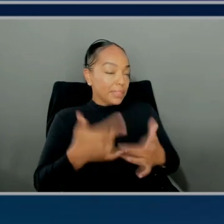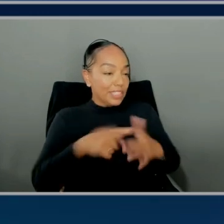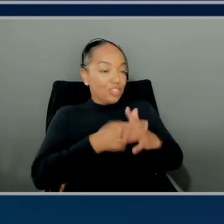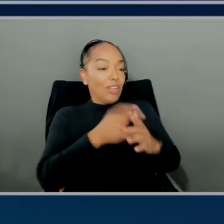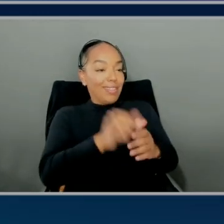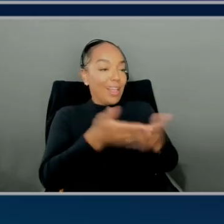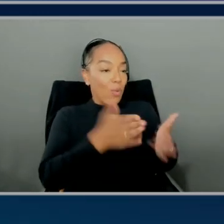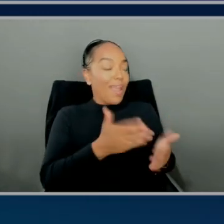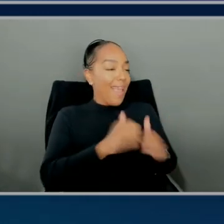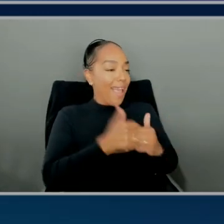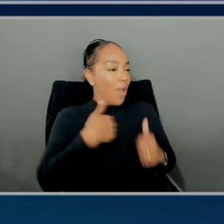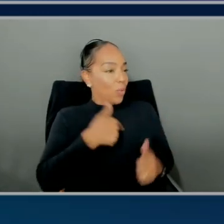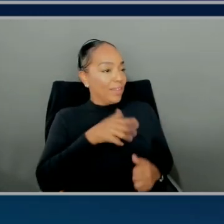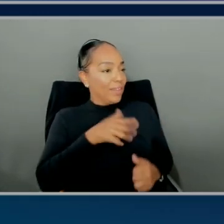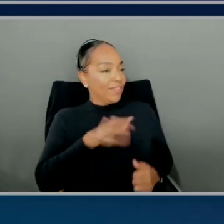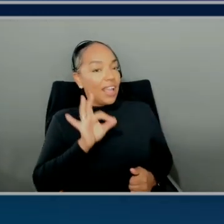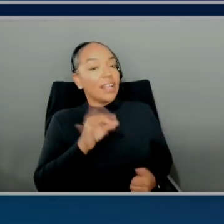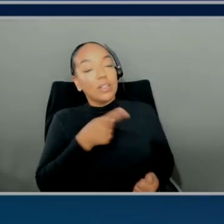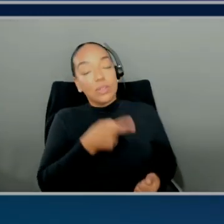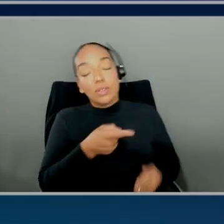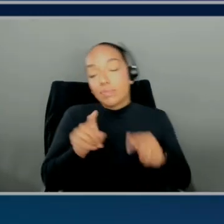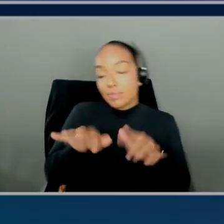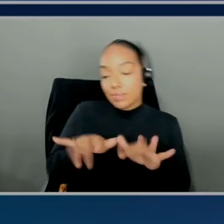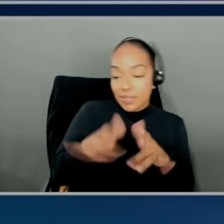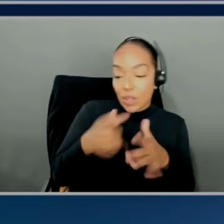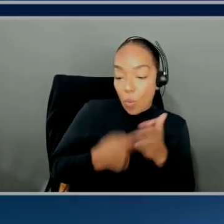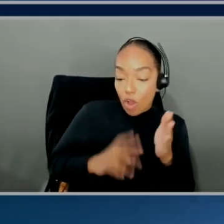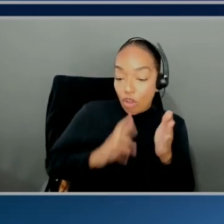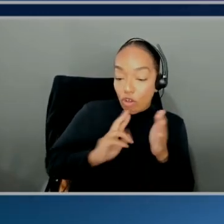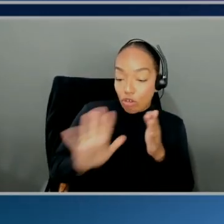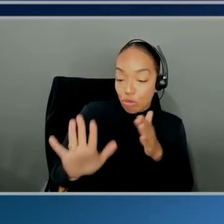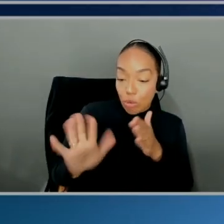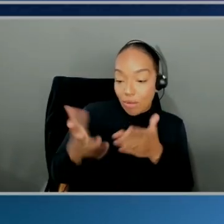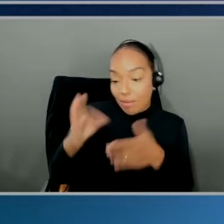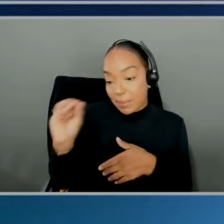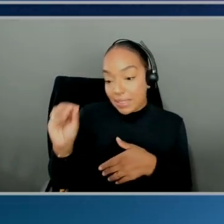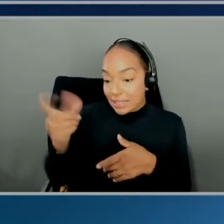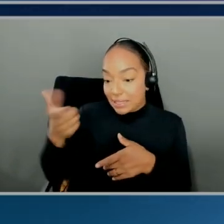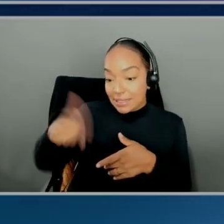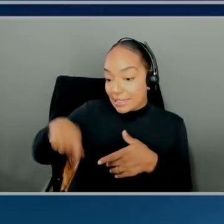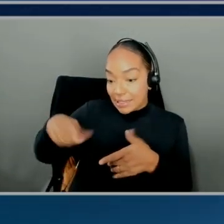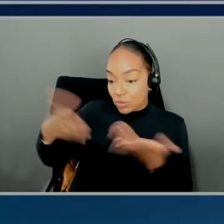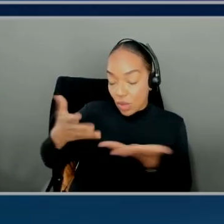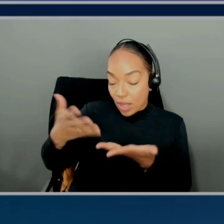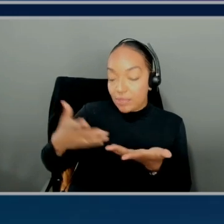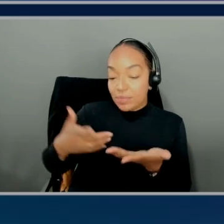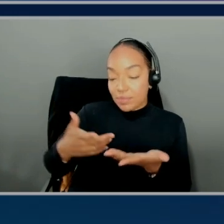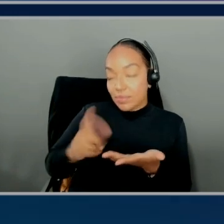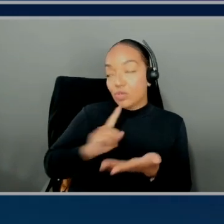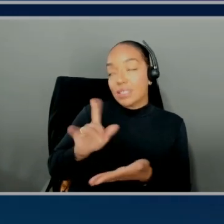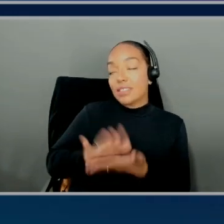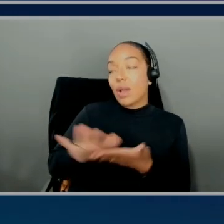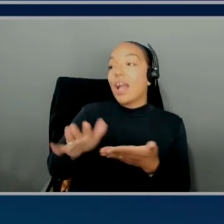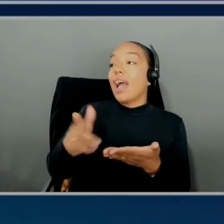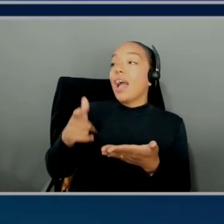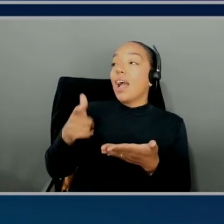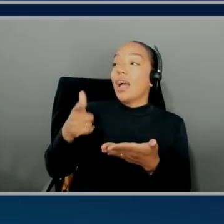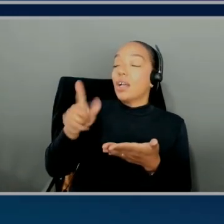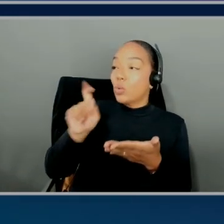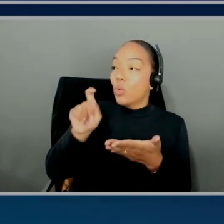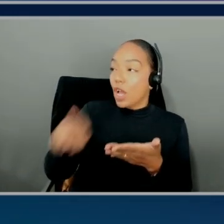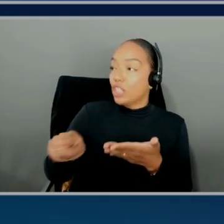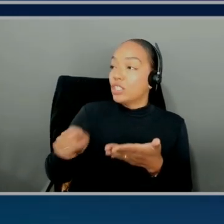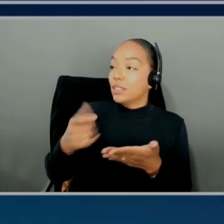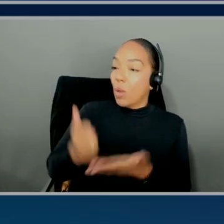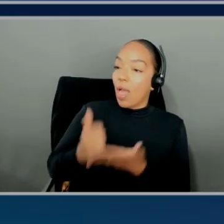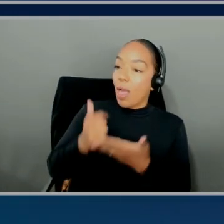out? So, you're typing, what are your company's needs? That's right. A question to get them to elaborate more on the problem,